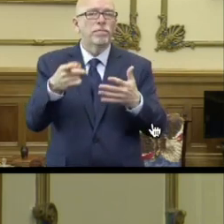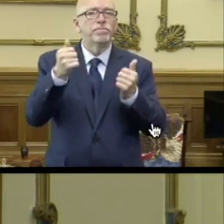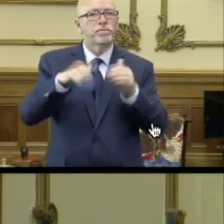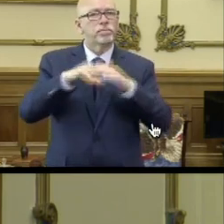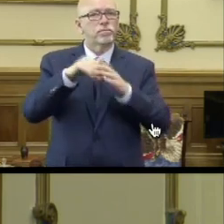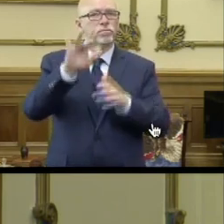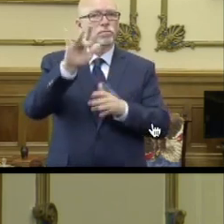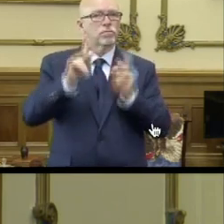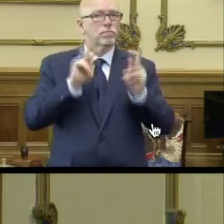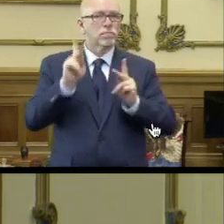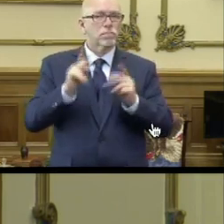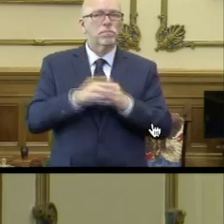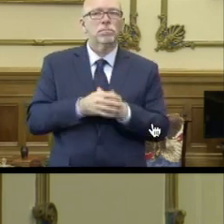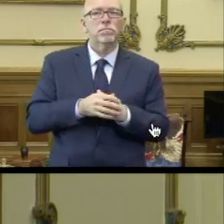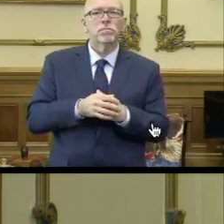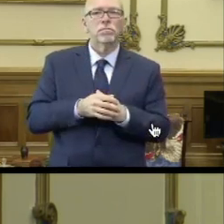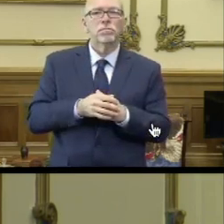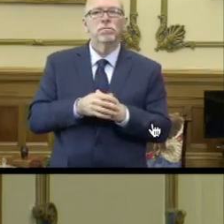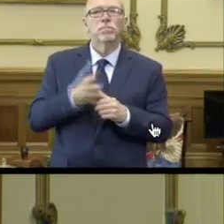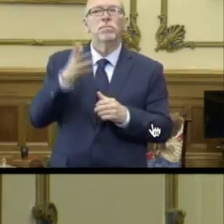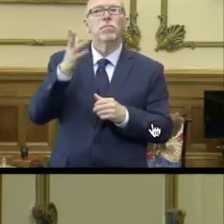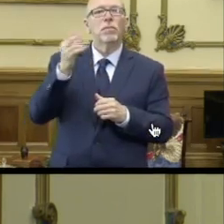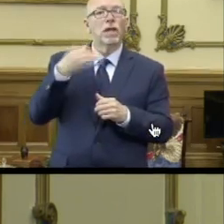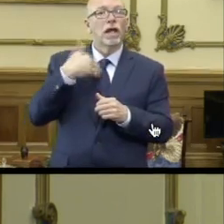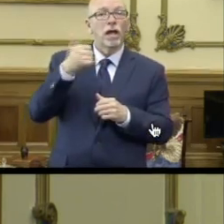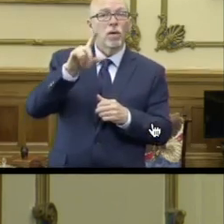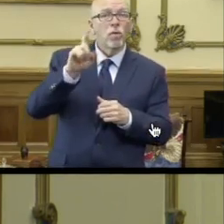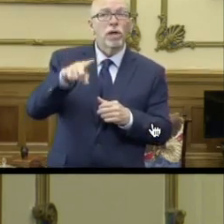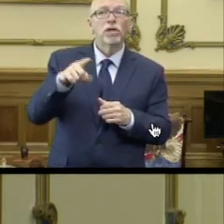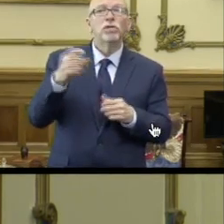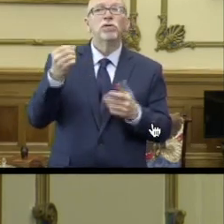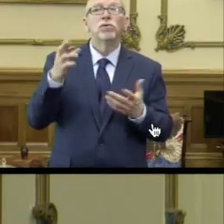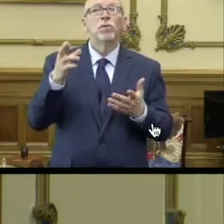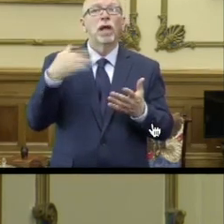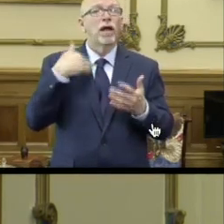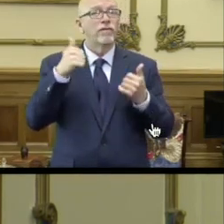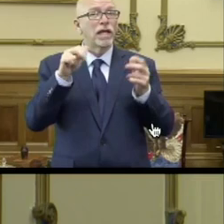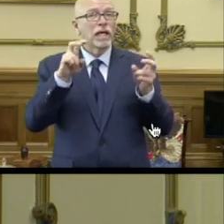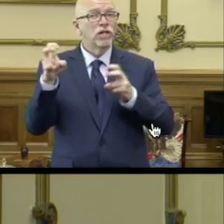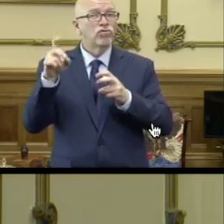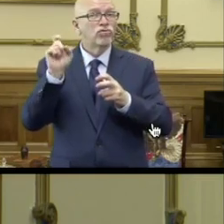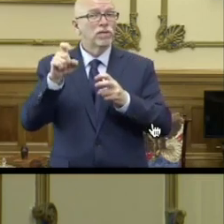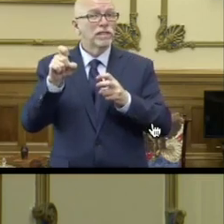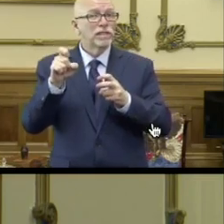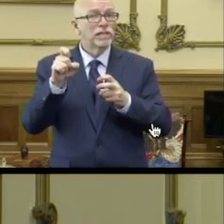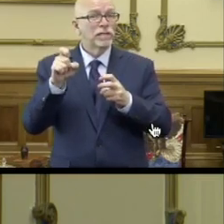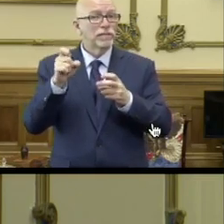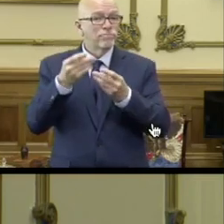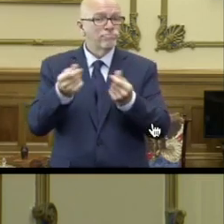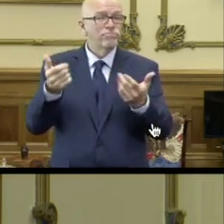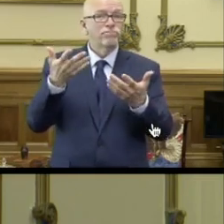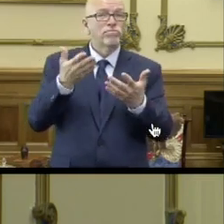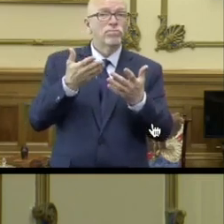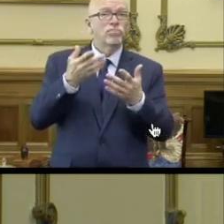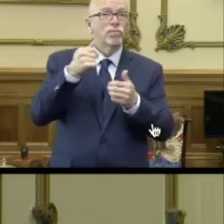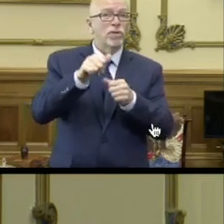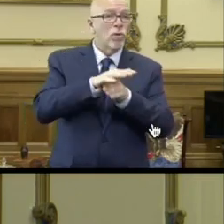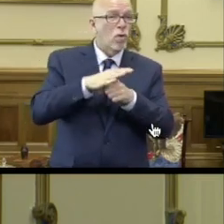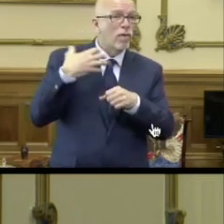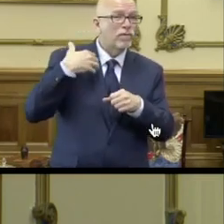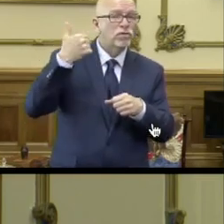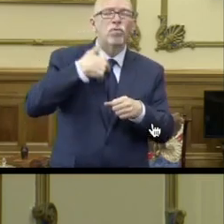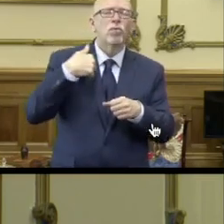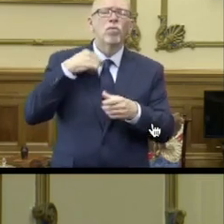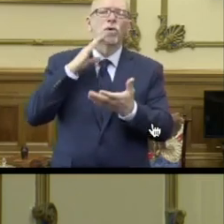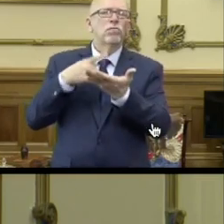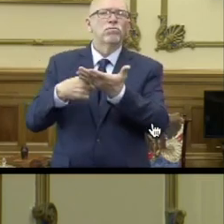up to 25 people. And to the extent that there are questions or issues that need to be worked through with local officials, we're ready to do